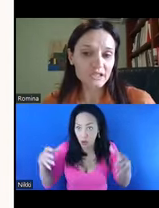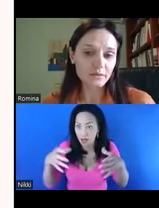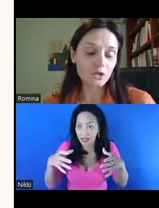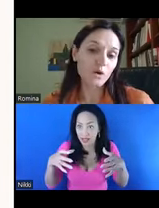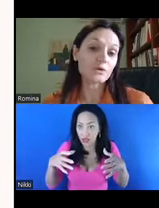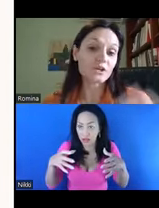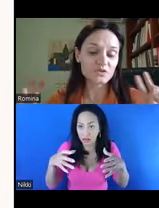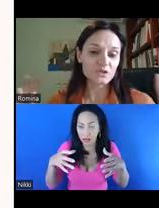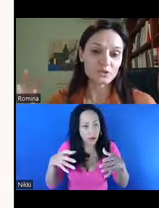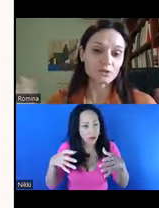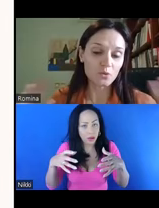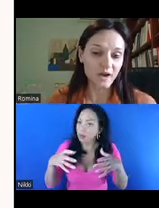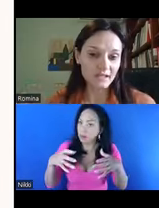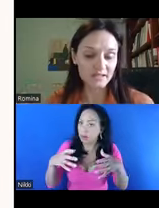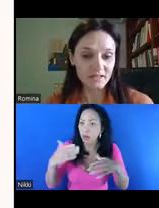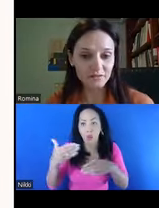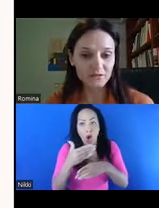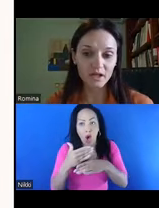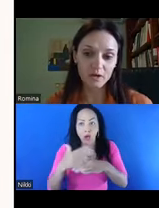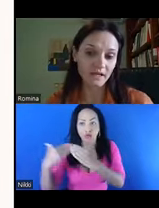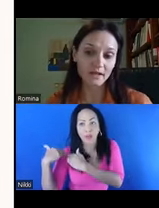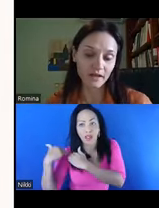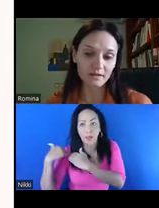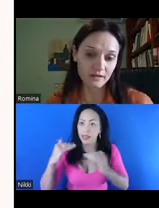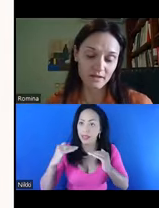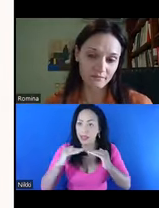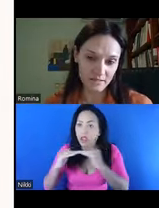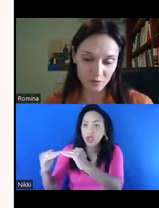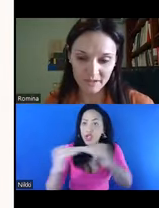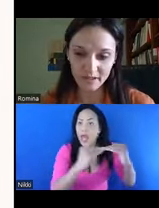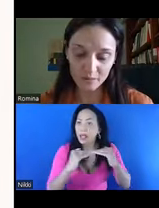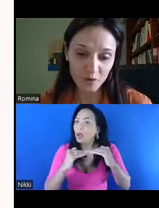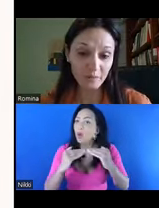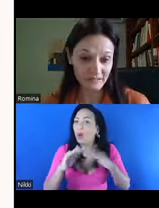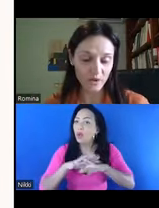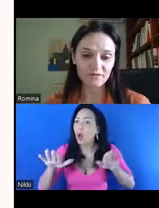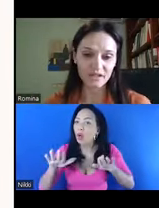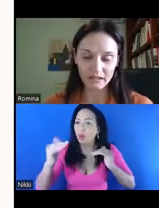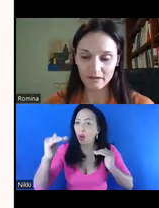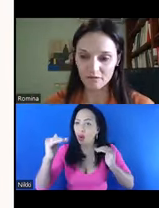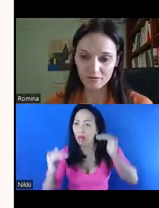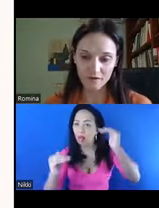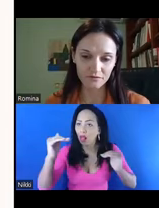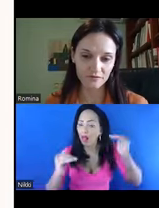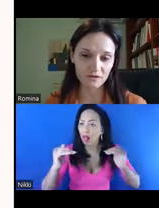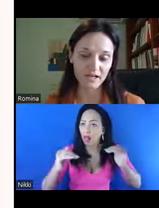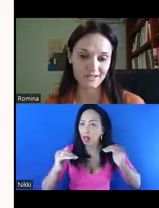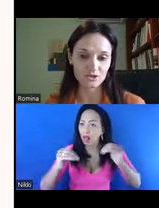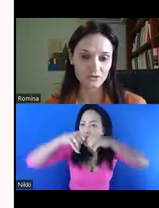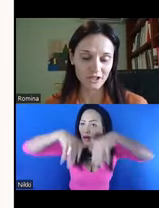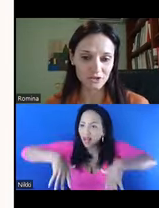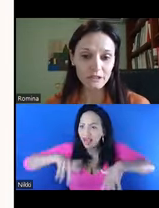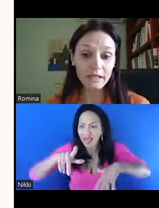especially what we consider low ranking staff? And I think that that's probably a problematic way of thinking of the